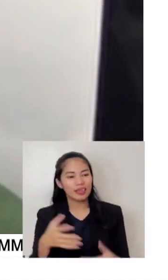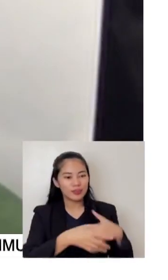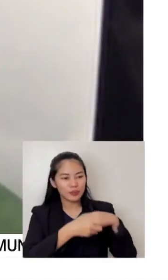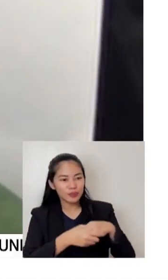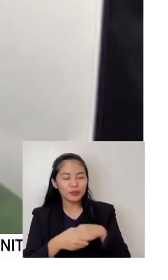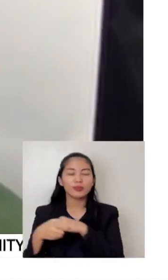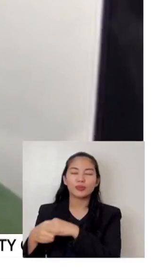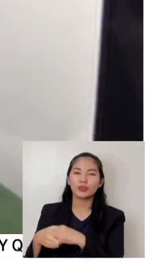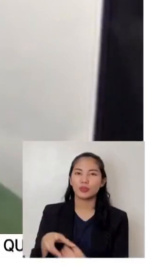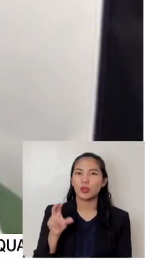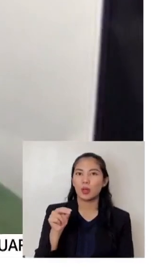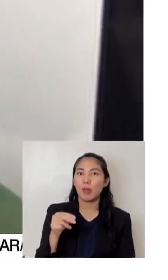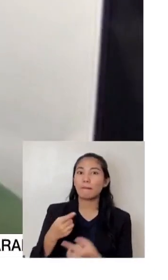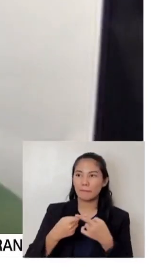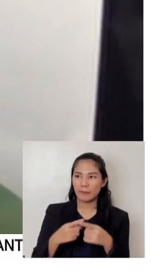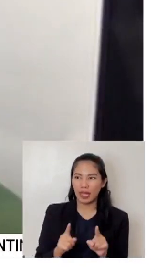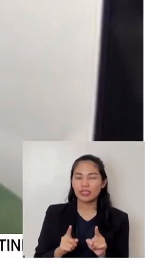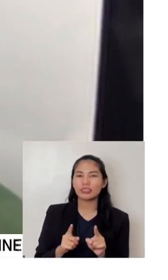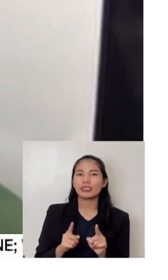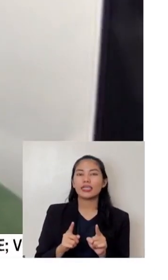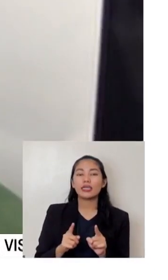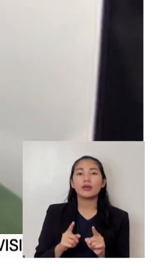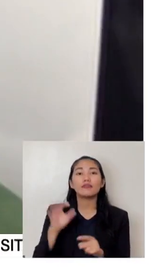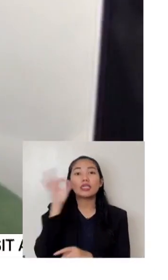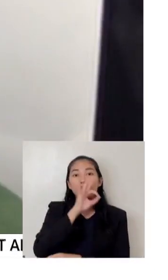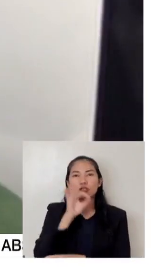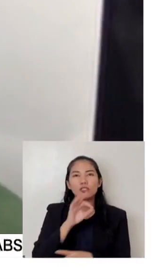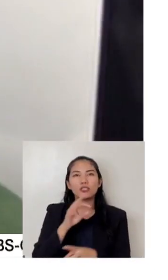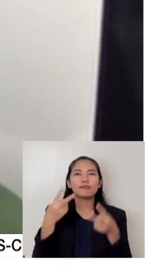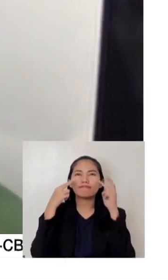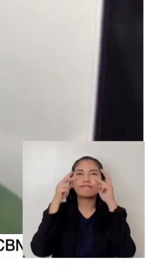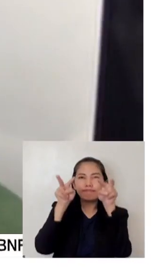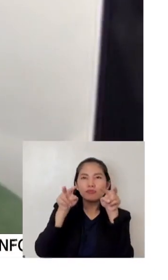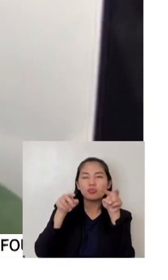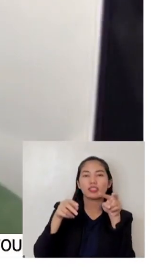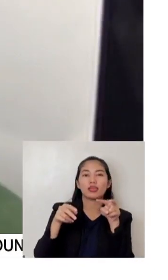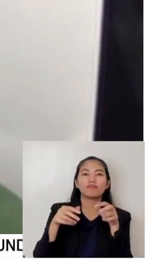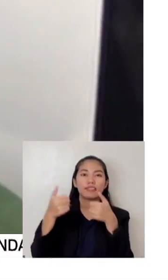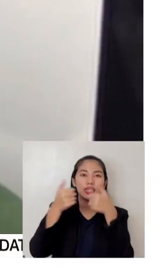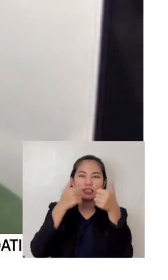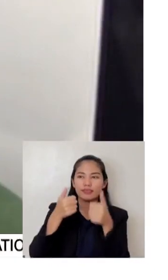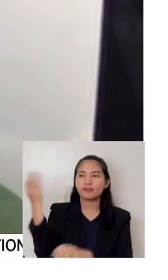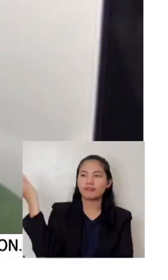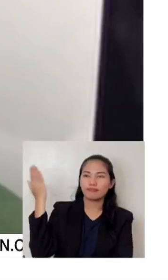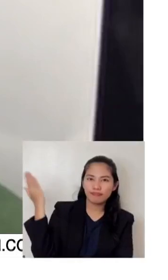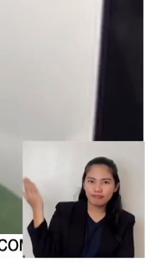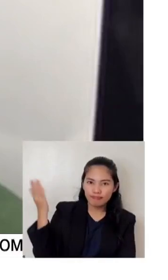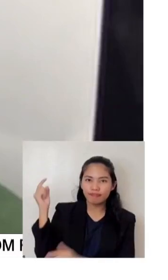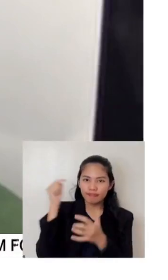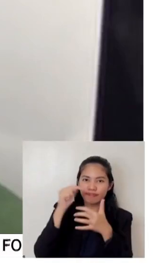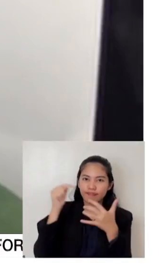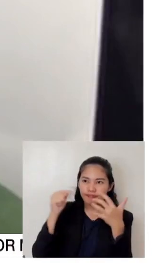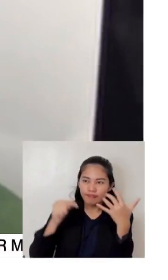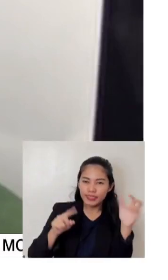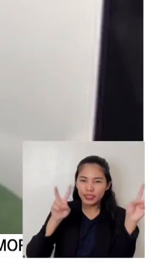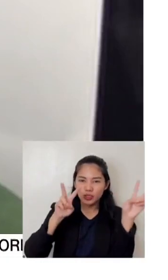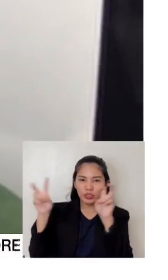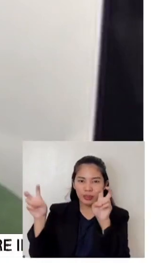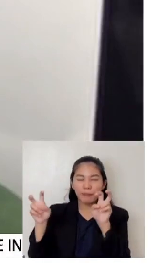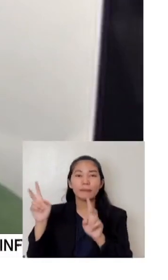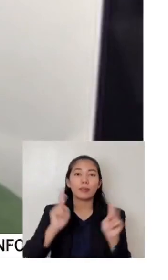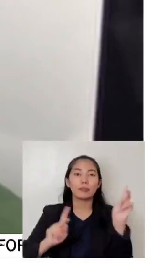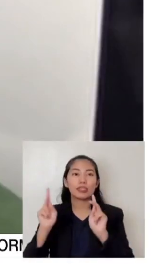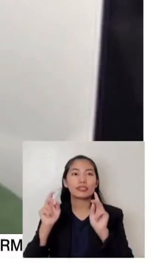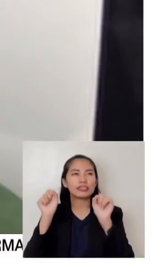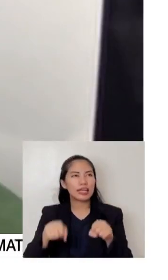one, one, of course, that's important. That's part of the campaigning. But this is where we, people can really see the difference.